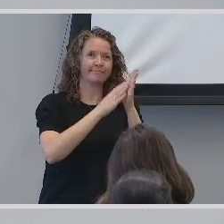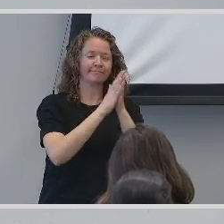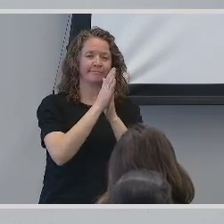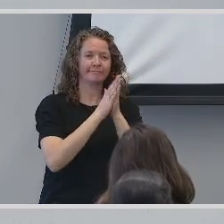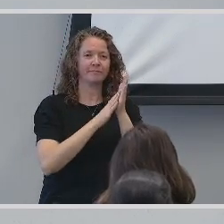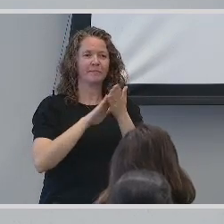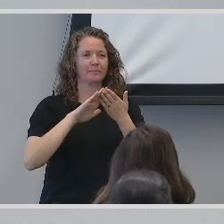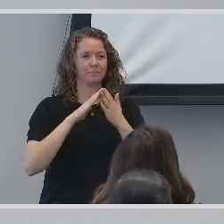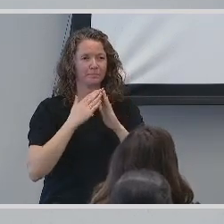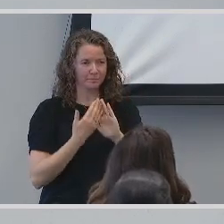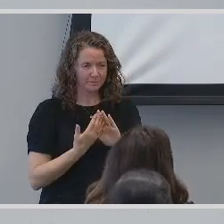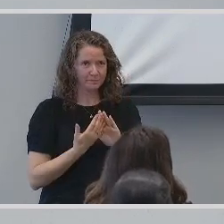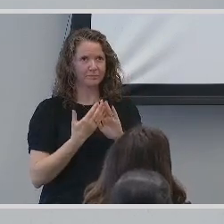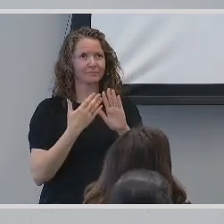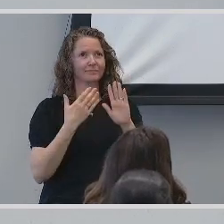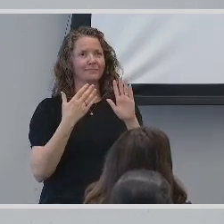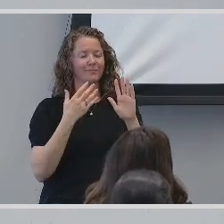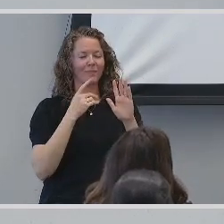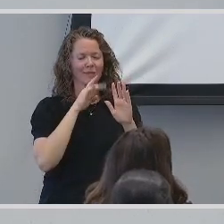curriculum development.